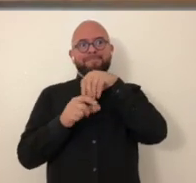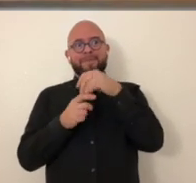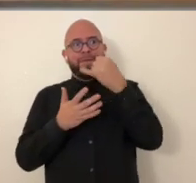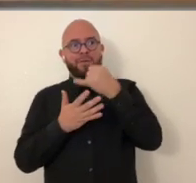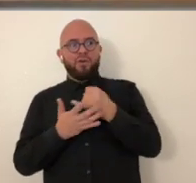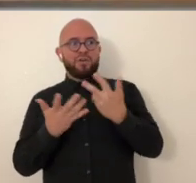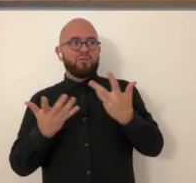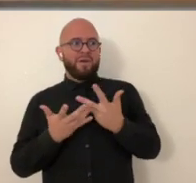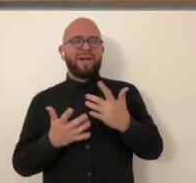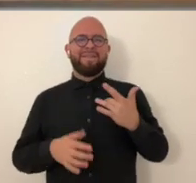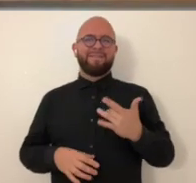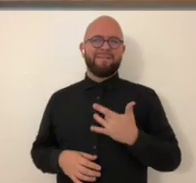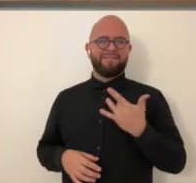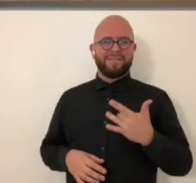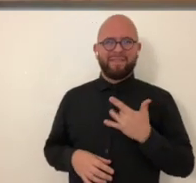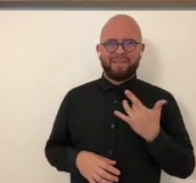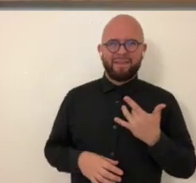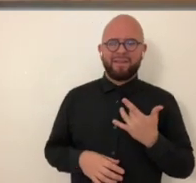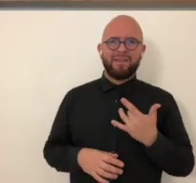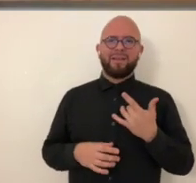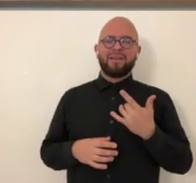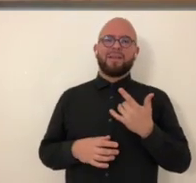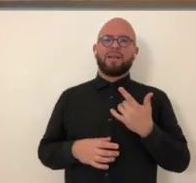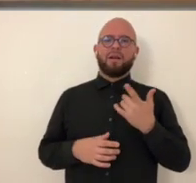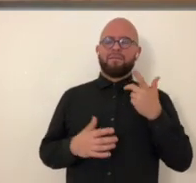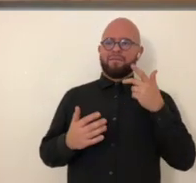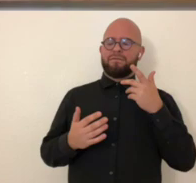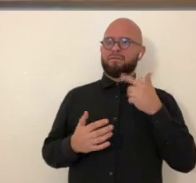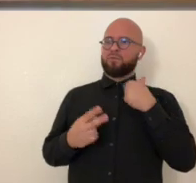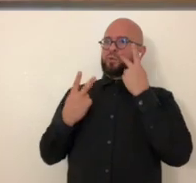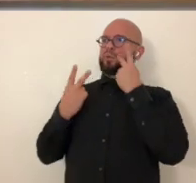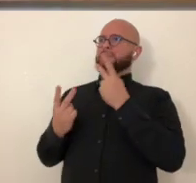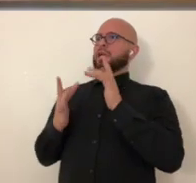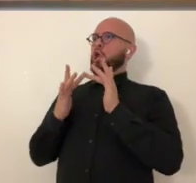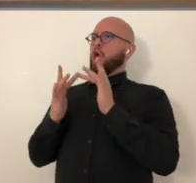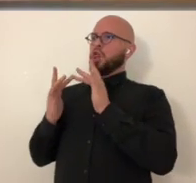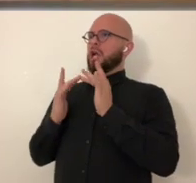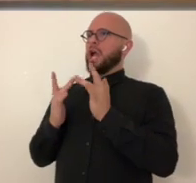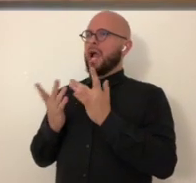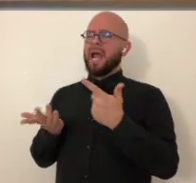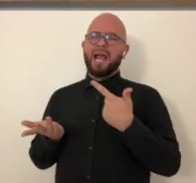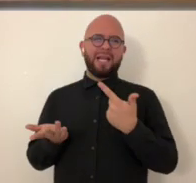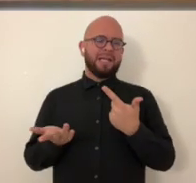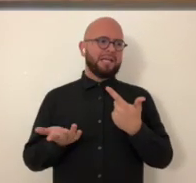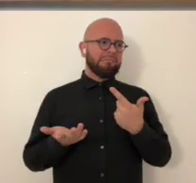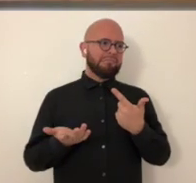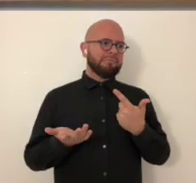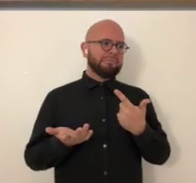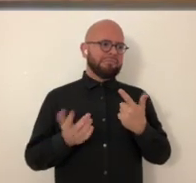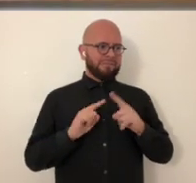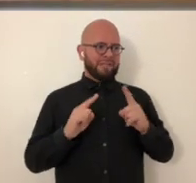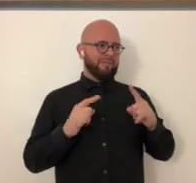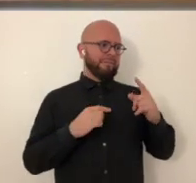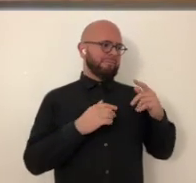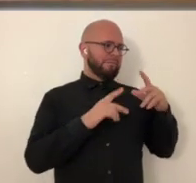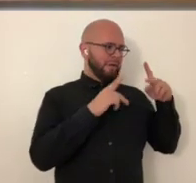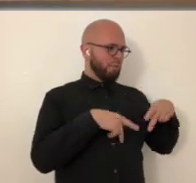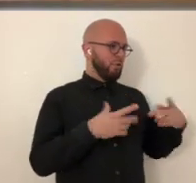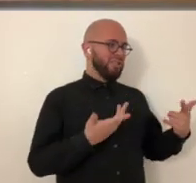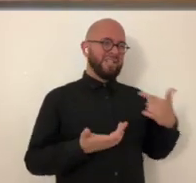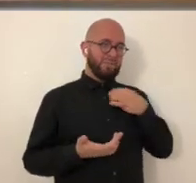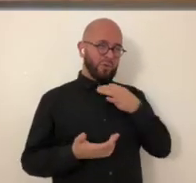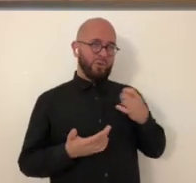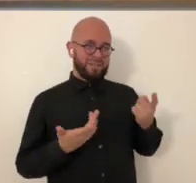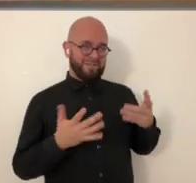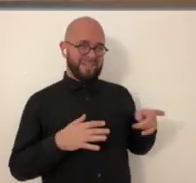part of the experience that is intended is that feeling of what it's like when you just come across it online is that